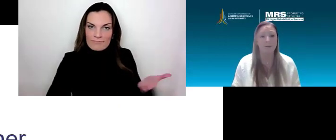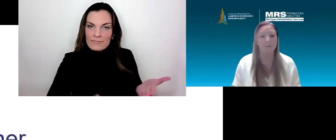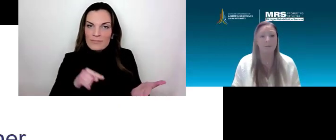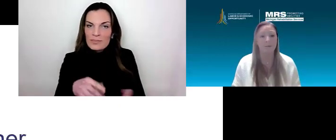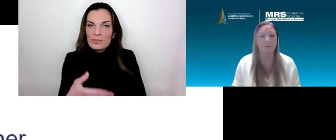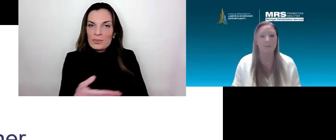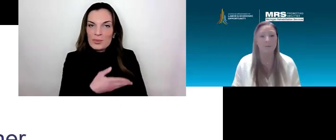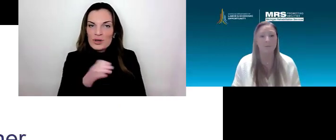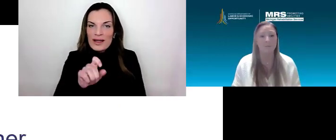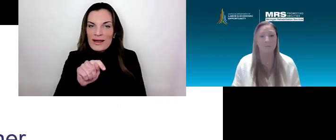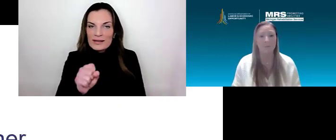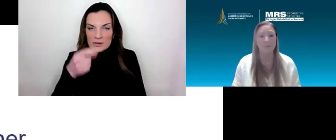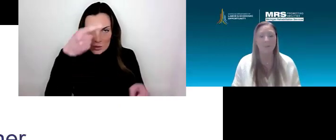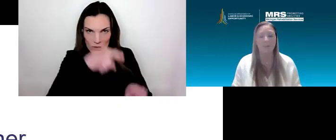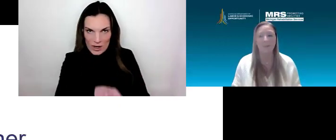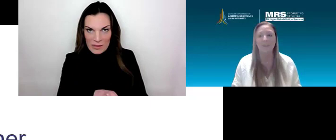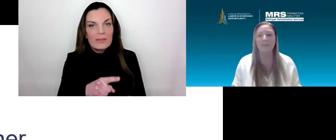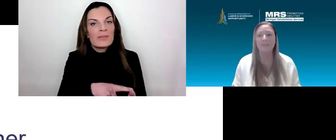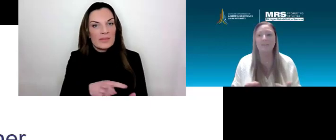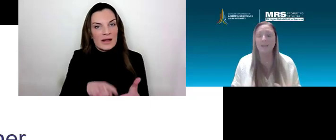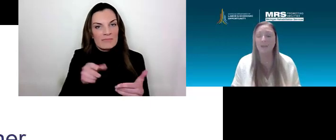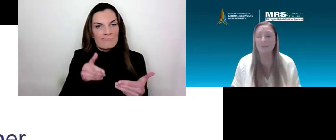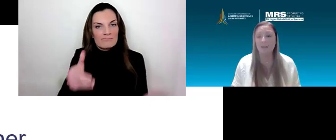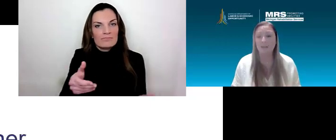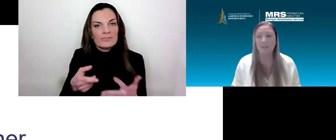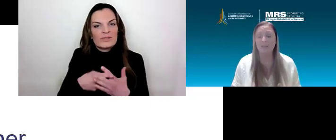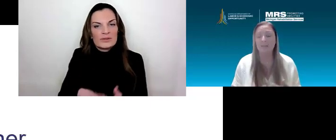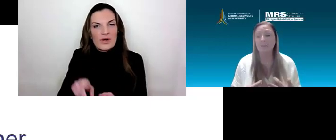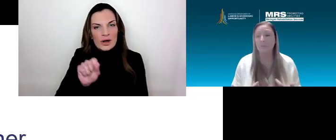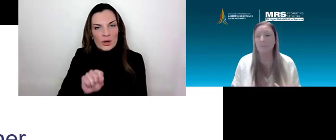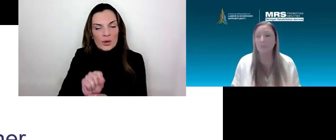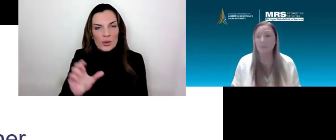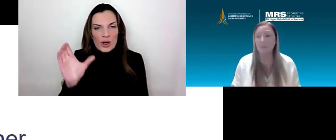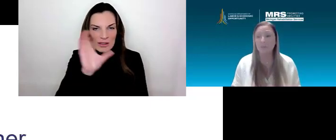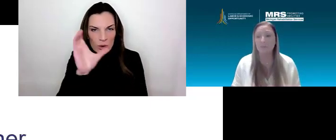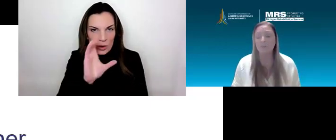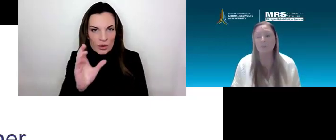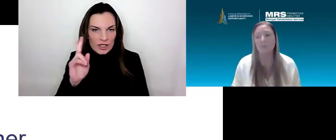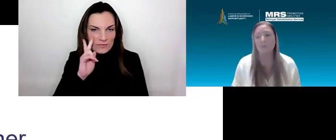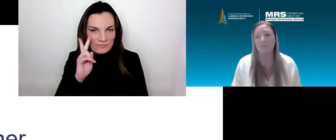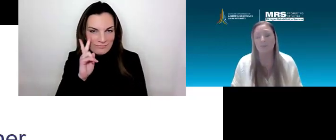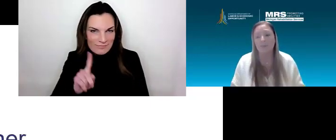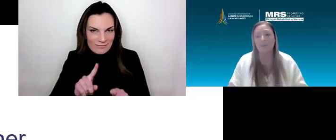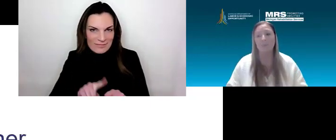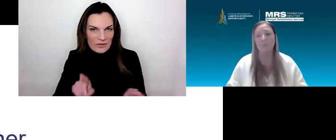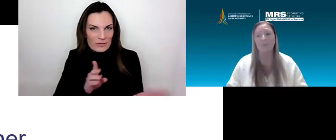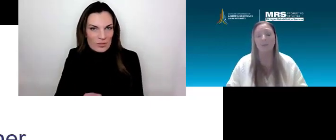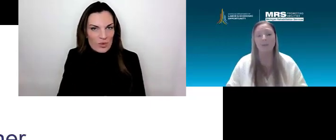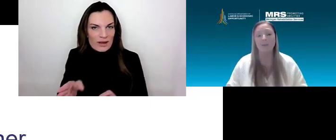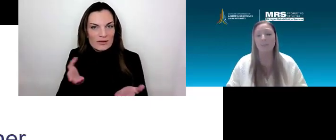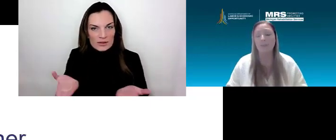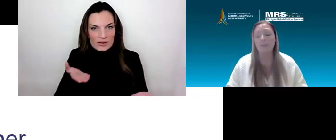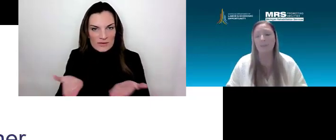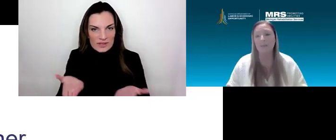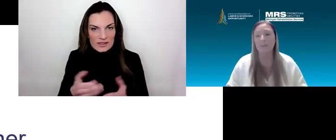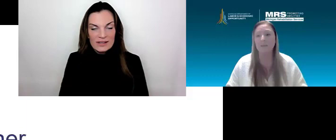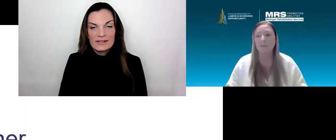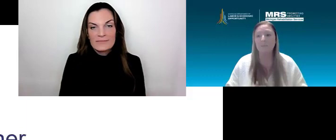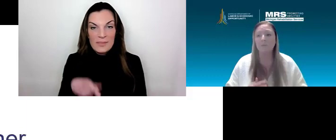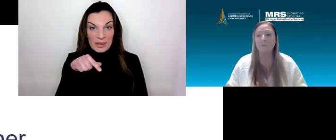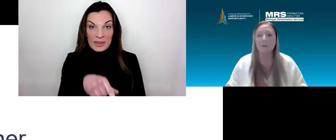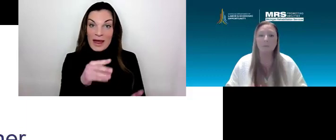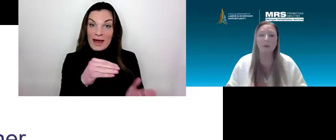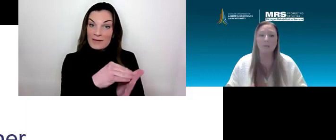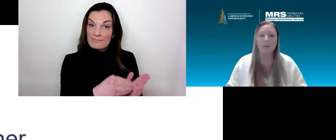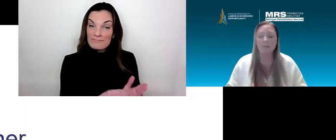work readiness services. That is outlining that's the plan of the services that that student may need.